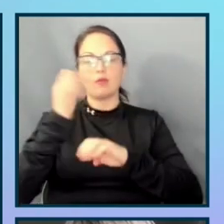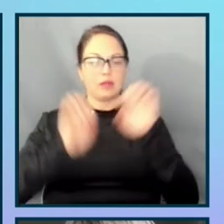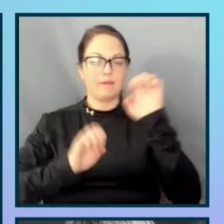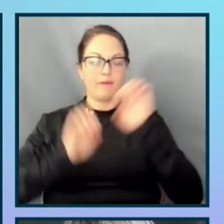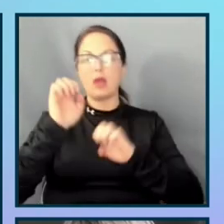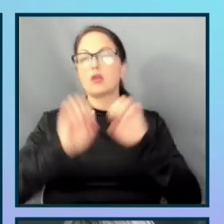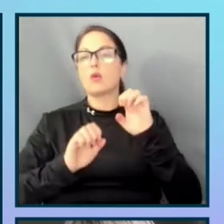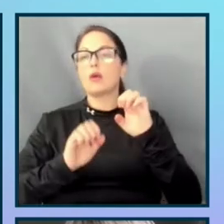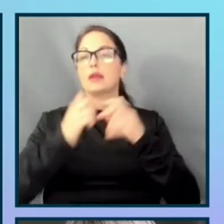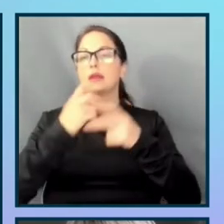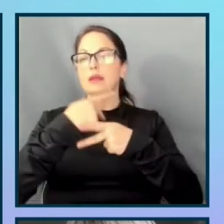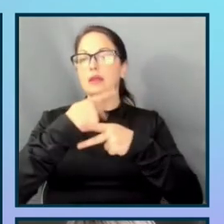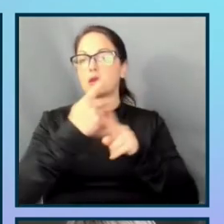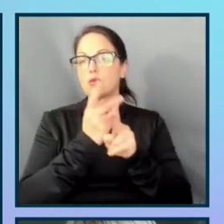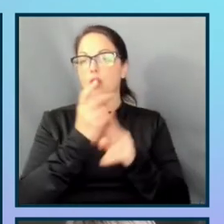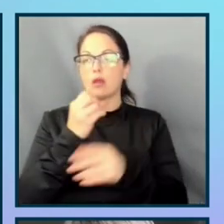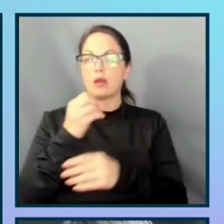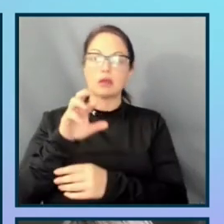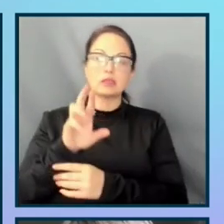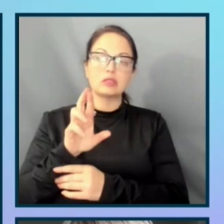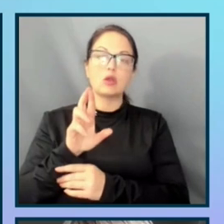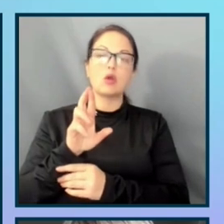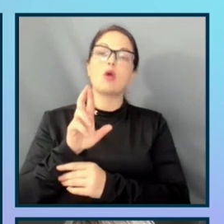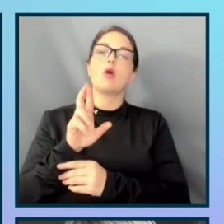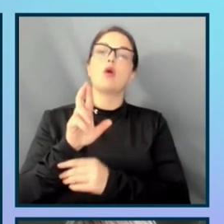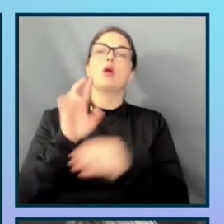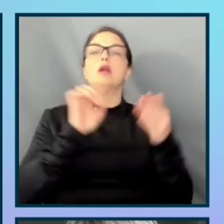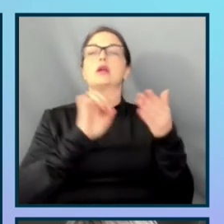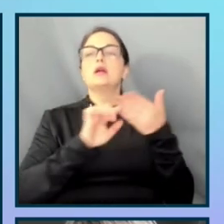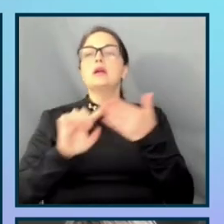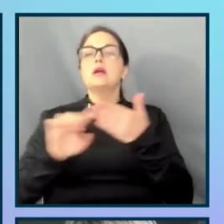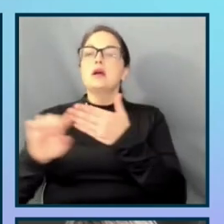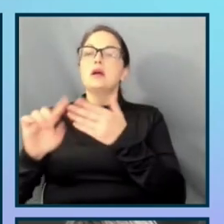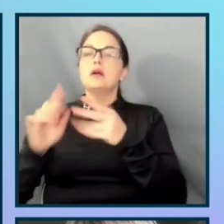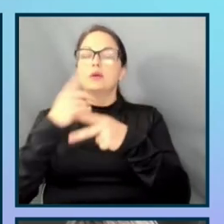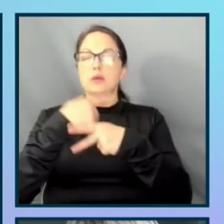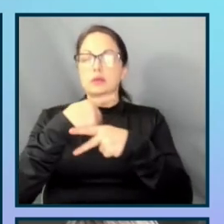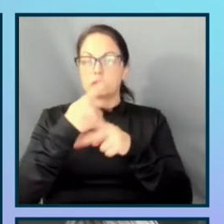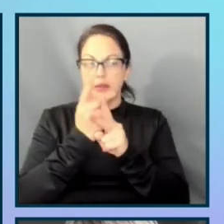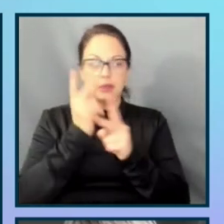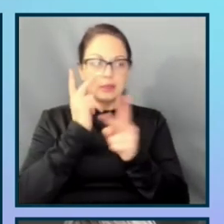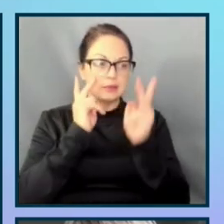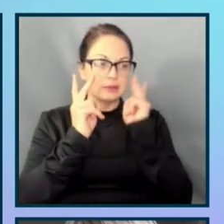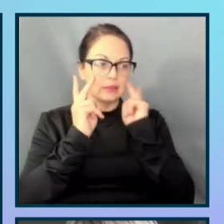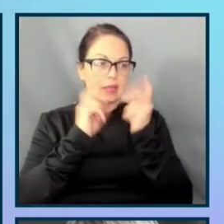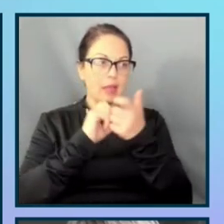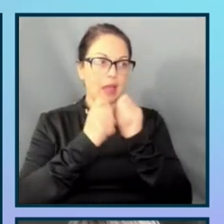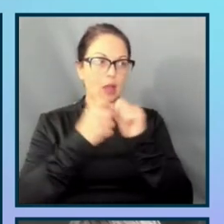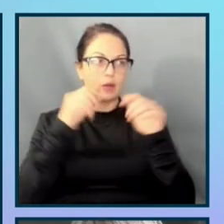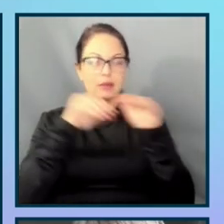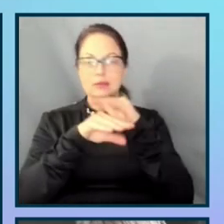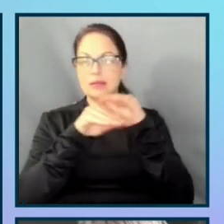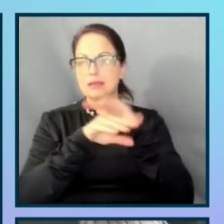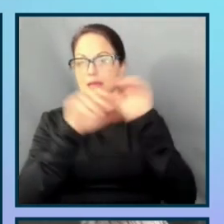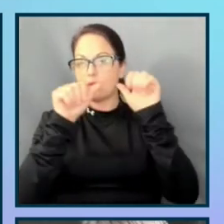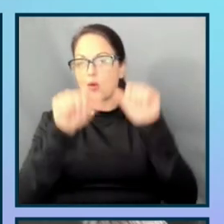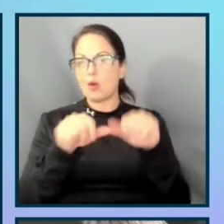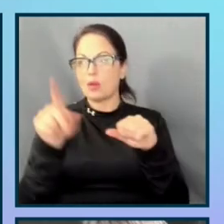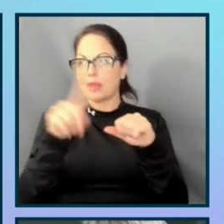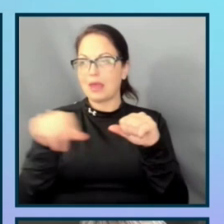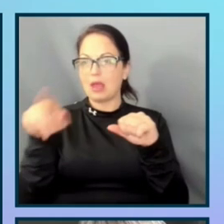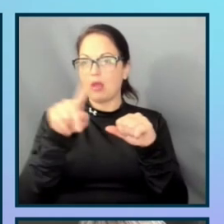products or, uh, auditing their products and seeing just how accessible they are or how they conform to guidelines.